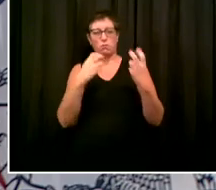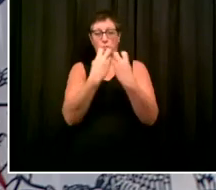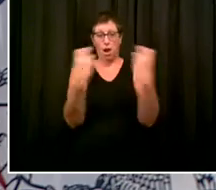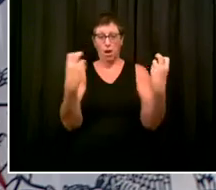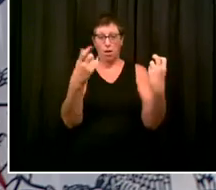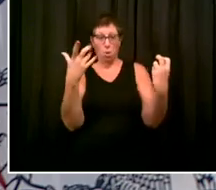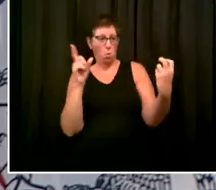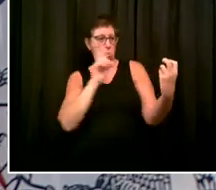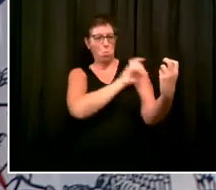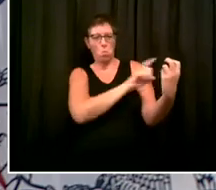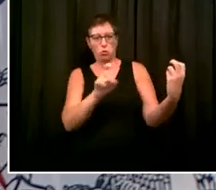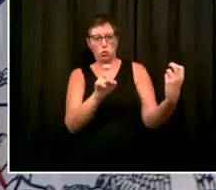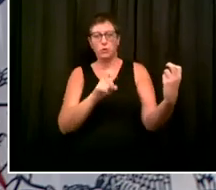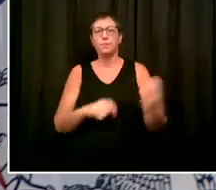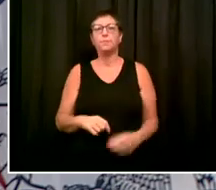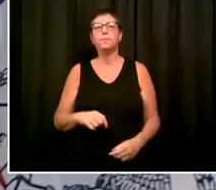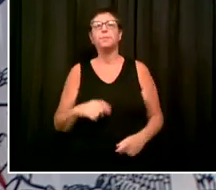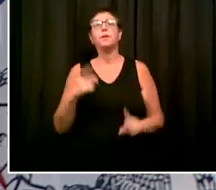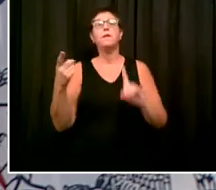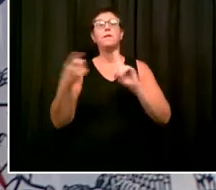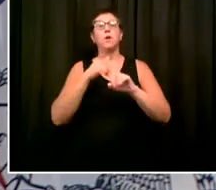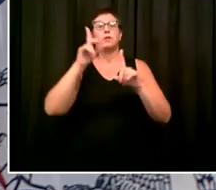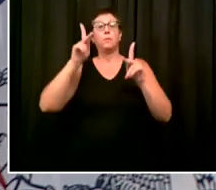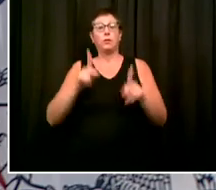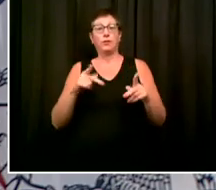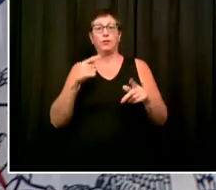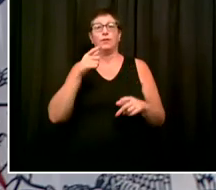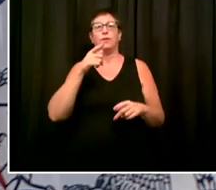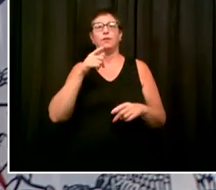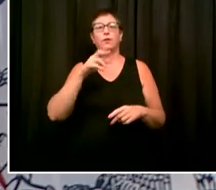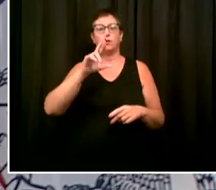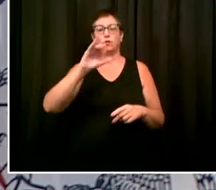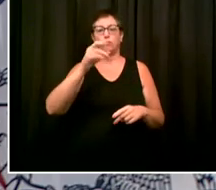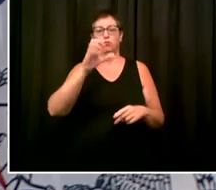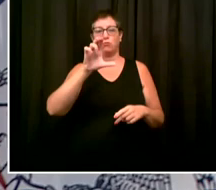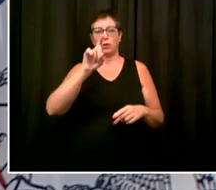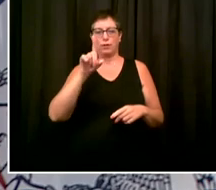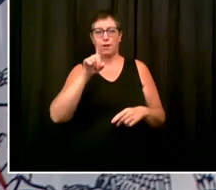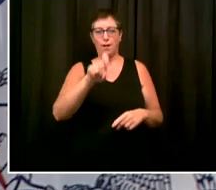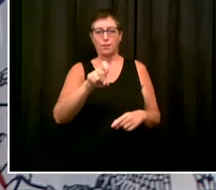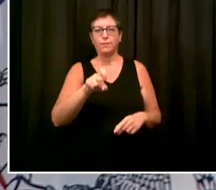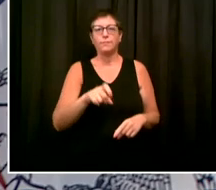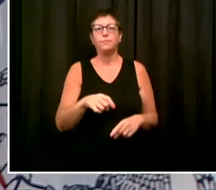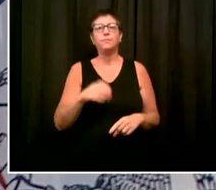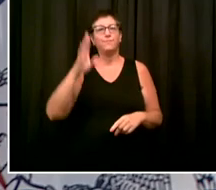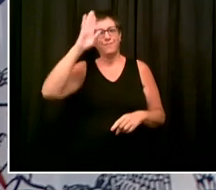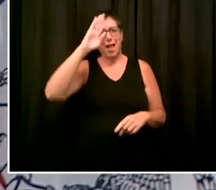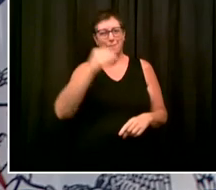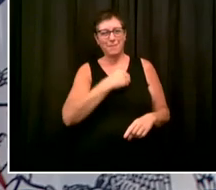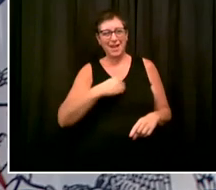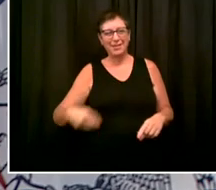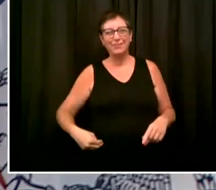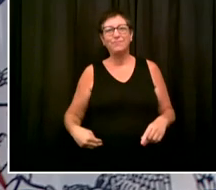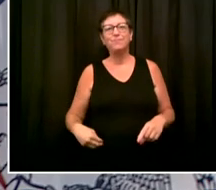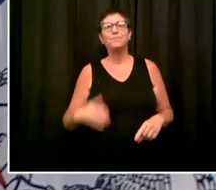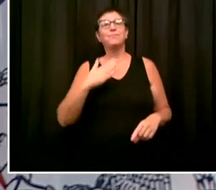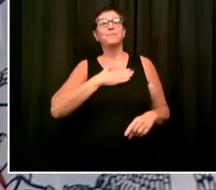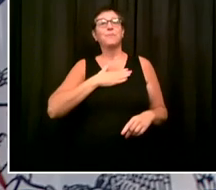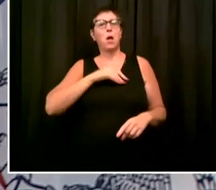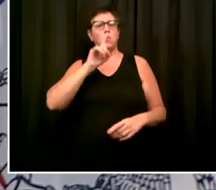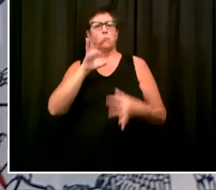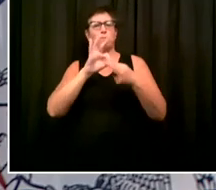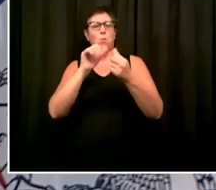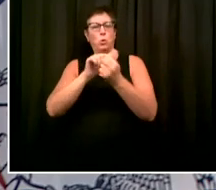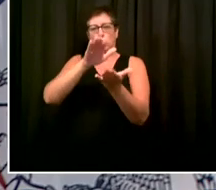here's a question generally, a little bit more general on the schools. So with 1,100,000 students, 75,000 teachers,